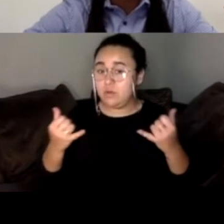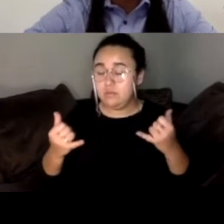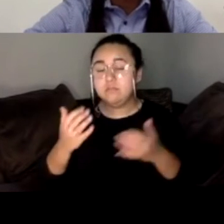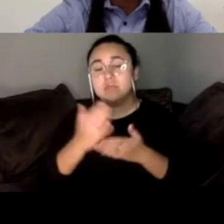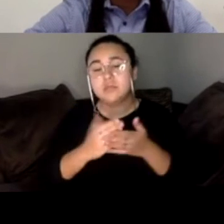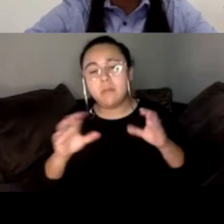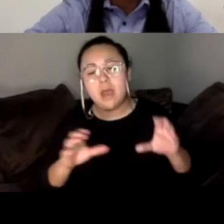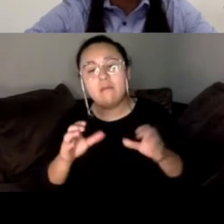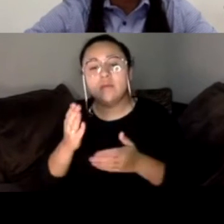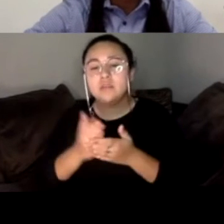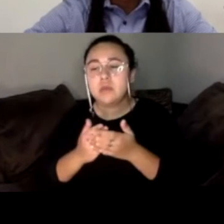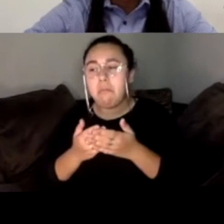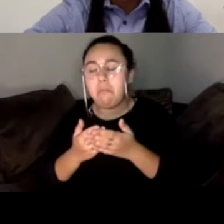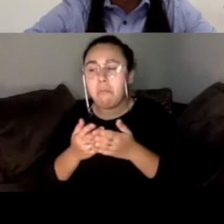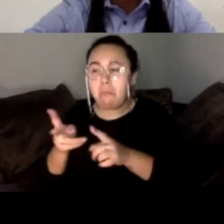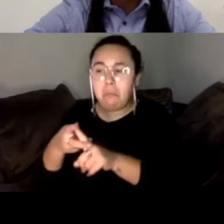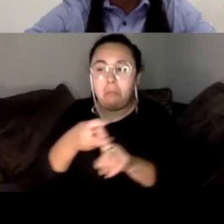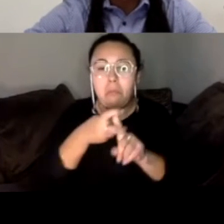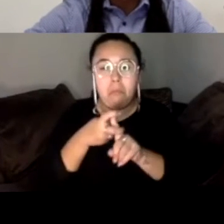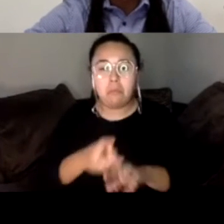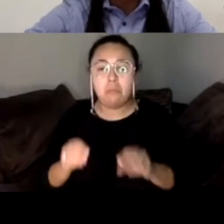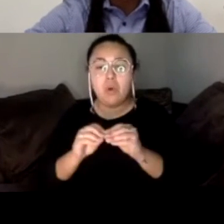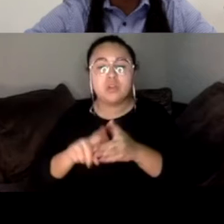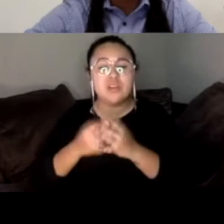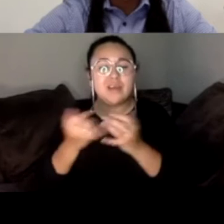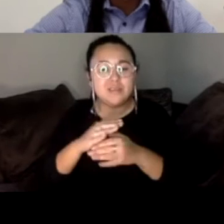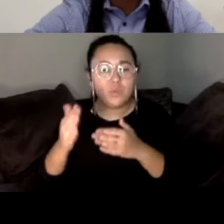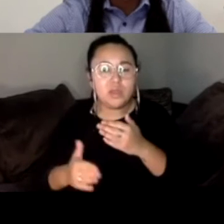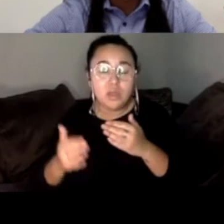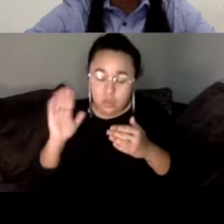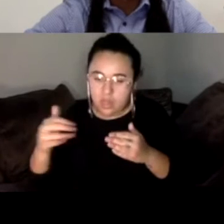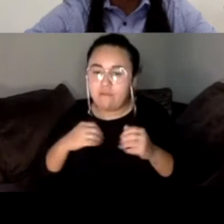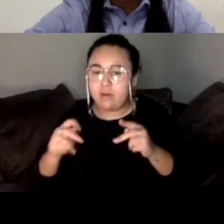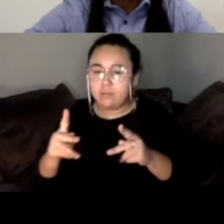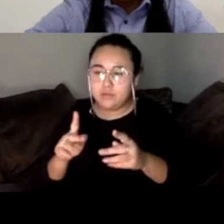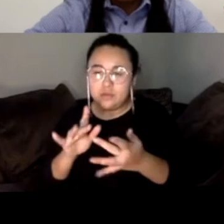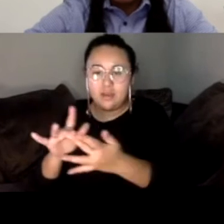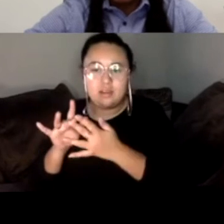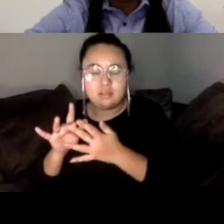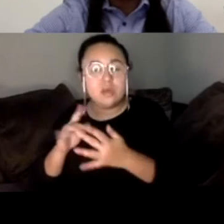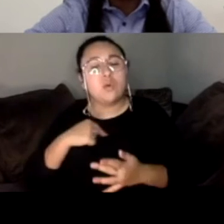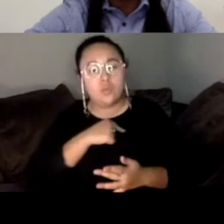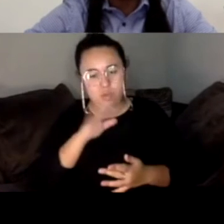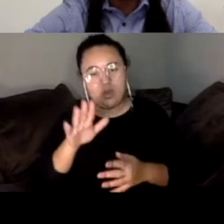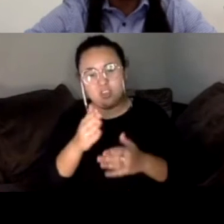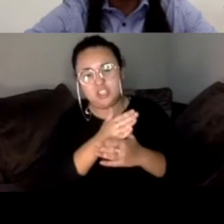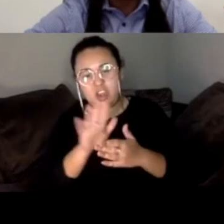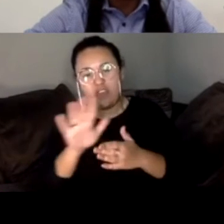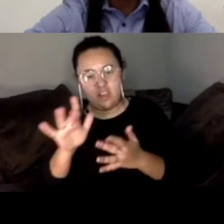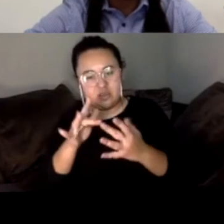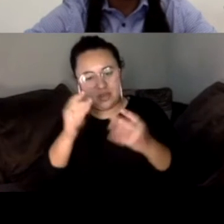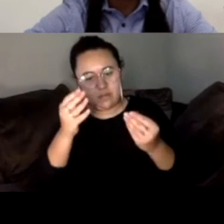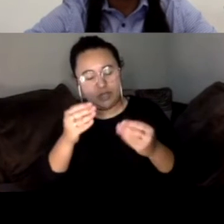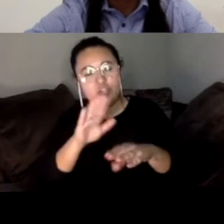Some of them are ramping up to get started, um, weekend. So you'll have an opportunity to do that. And we'll also share their contact information on the screen. Um,